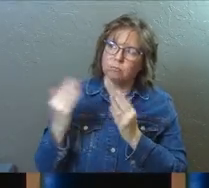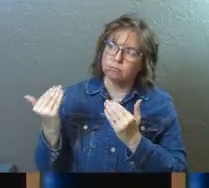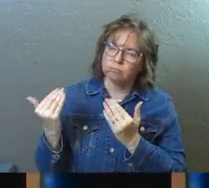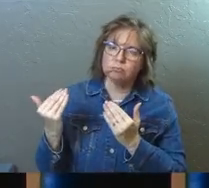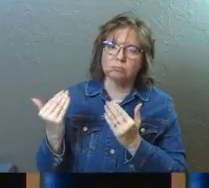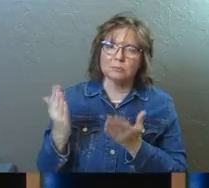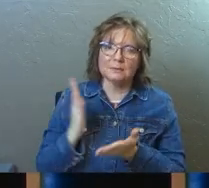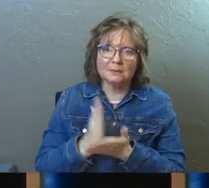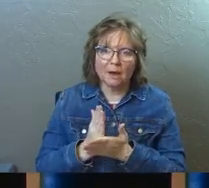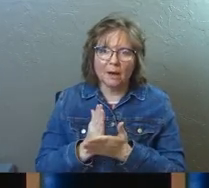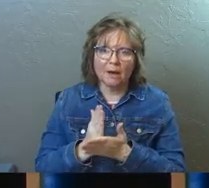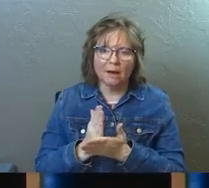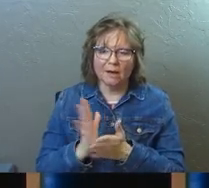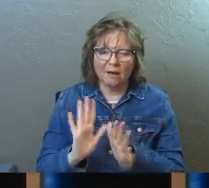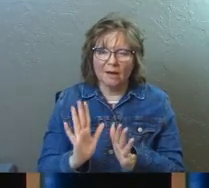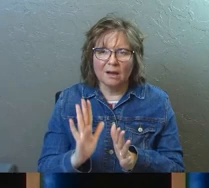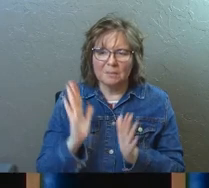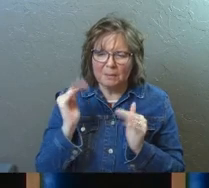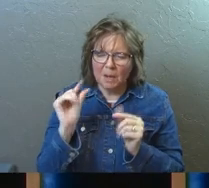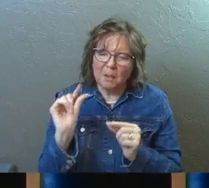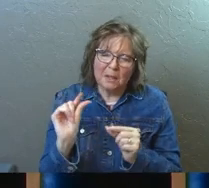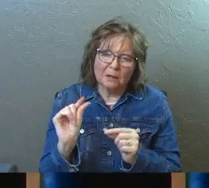Stop having low expectations of God.